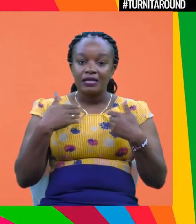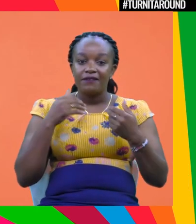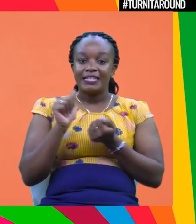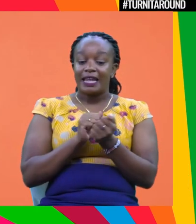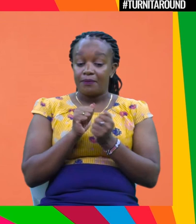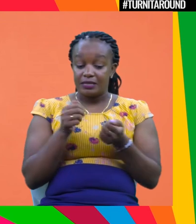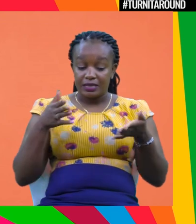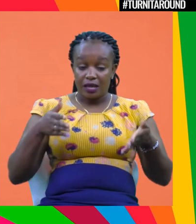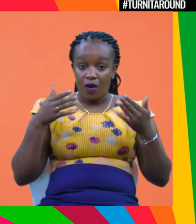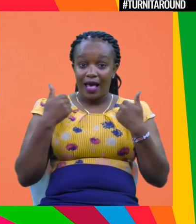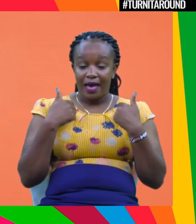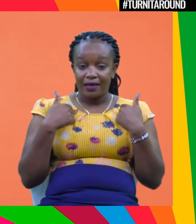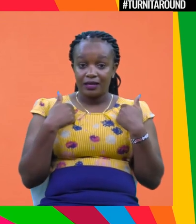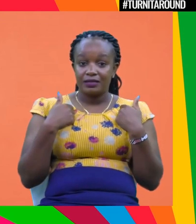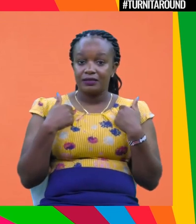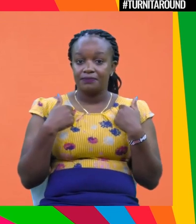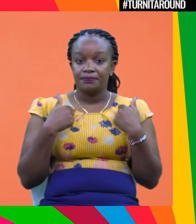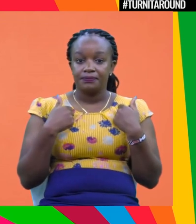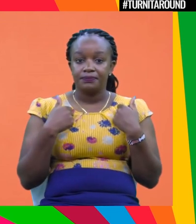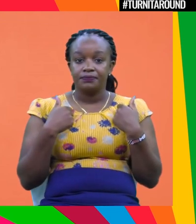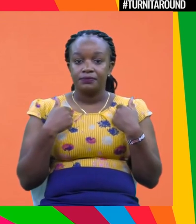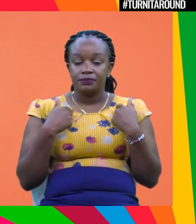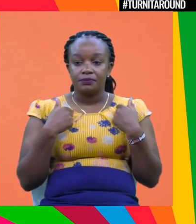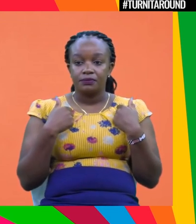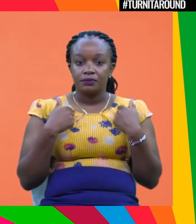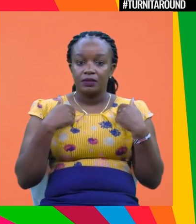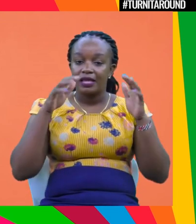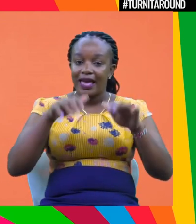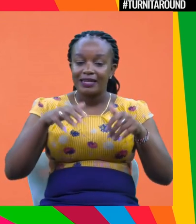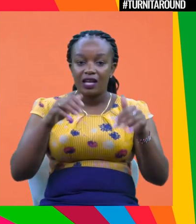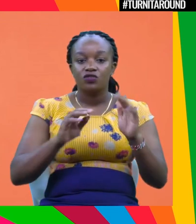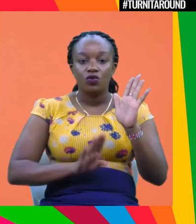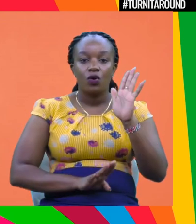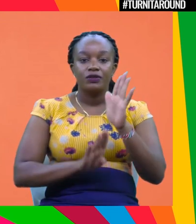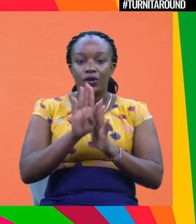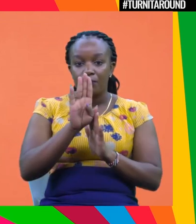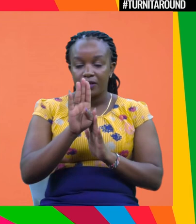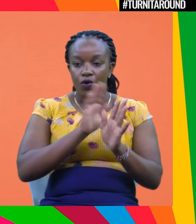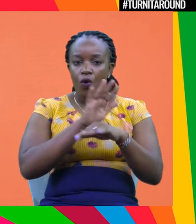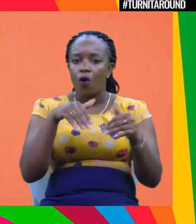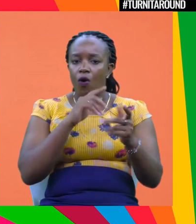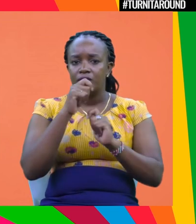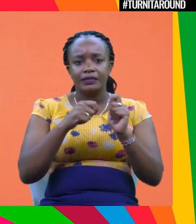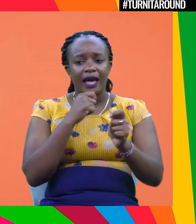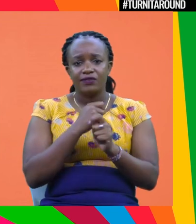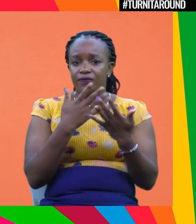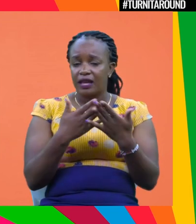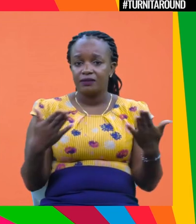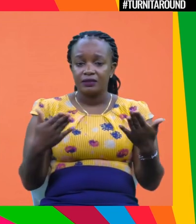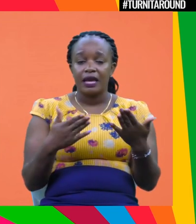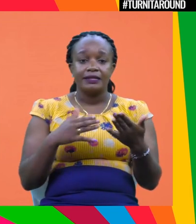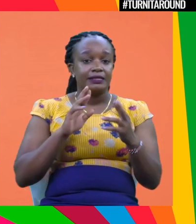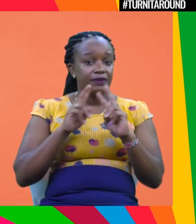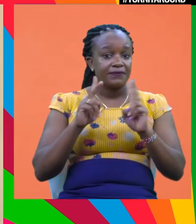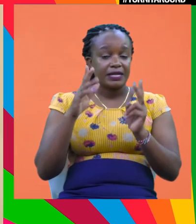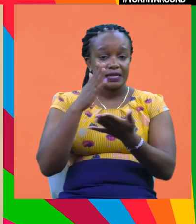Um, you know, it alters the food chain, it, you know, it affects agriculture development and, and all kinds of stuff. And so, so it's